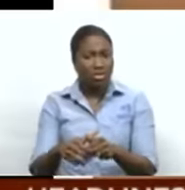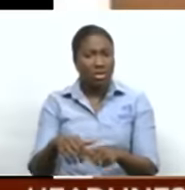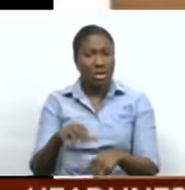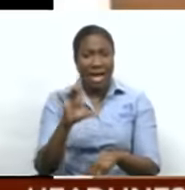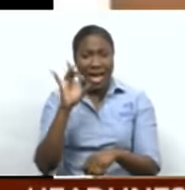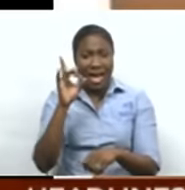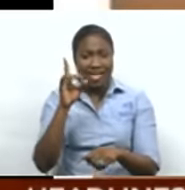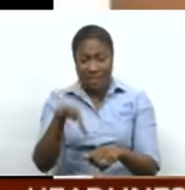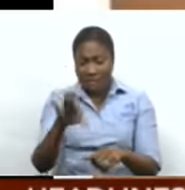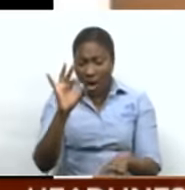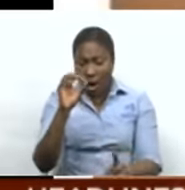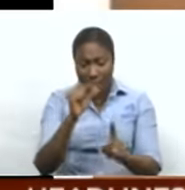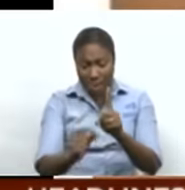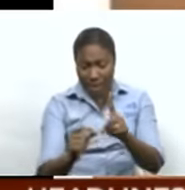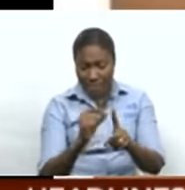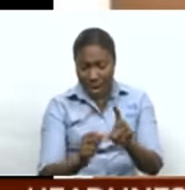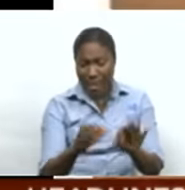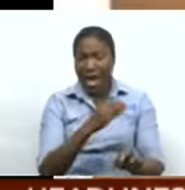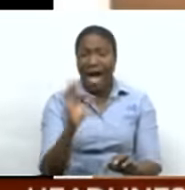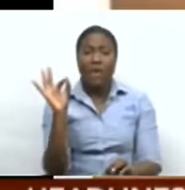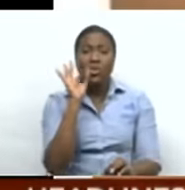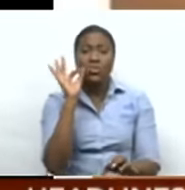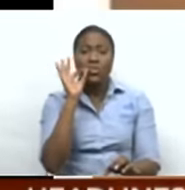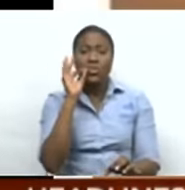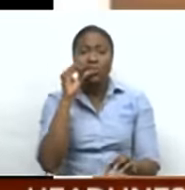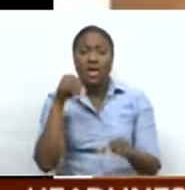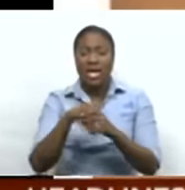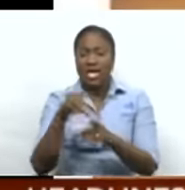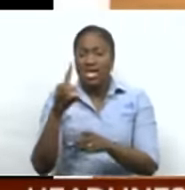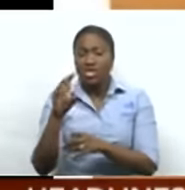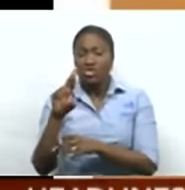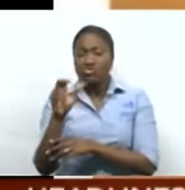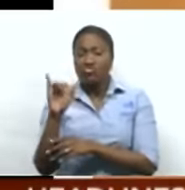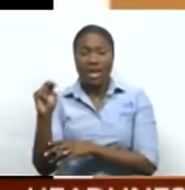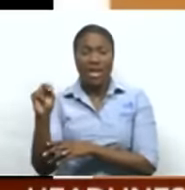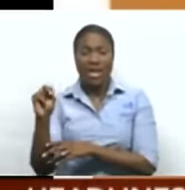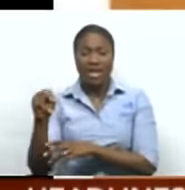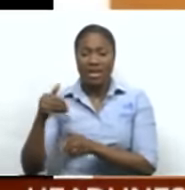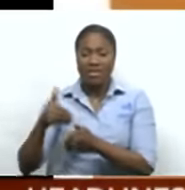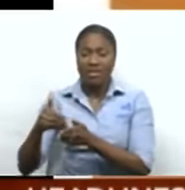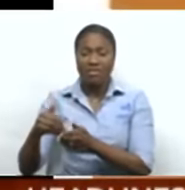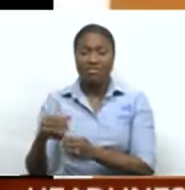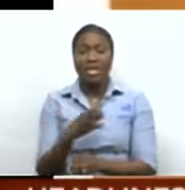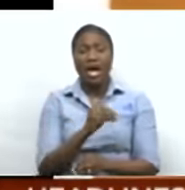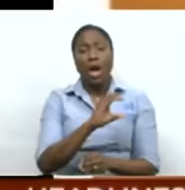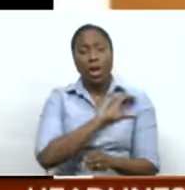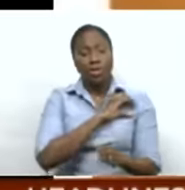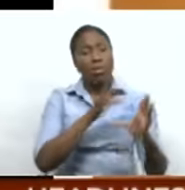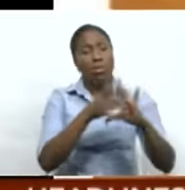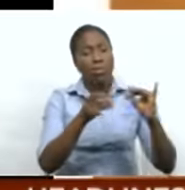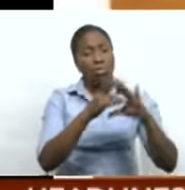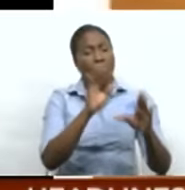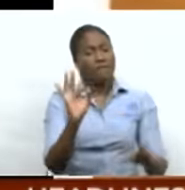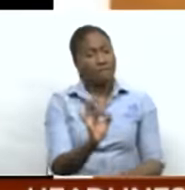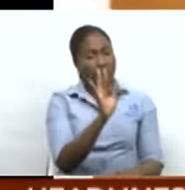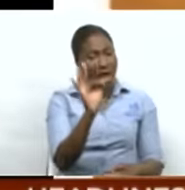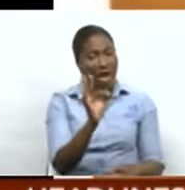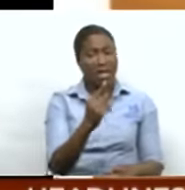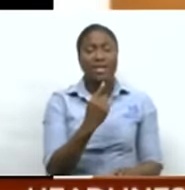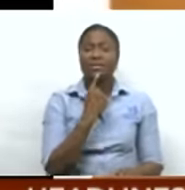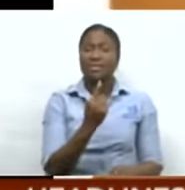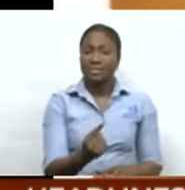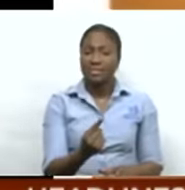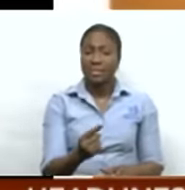spent shells on a quantity of marijuana in a nearby drain. A media release issued by the TTPS on Friday reported that